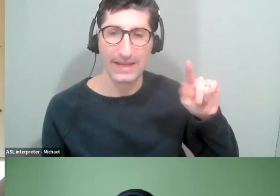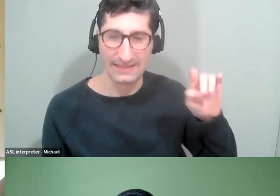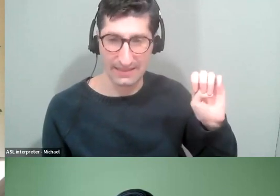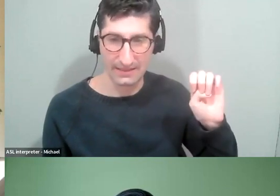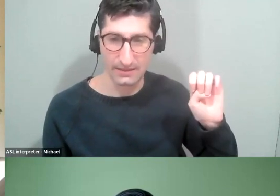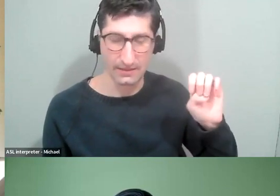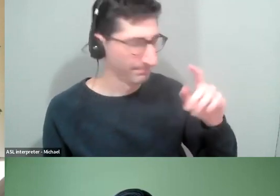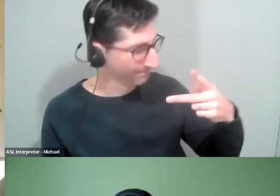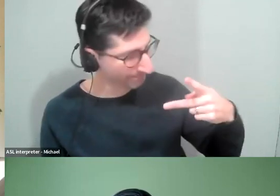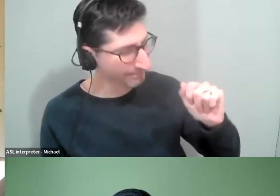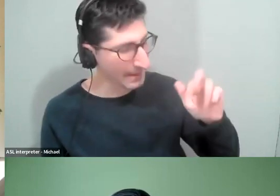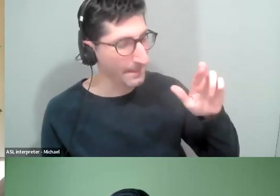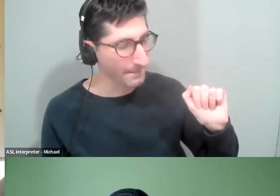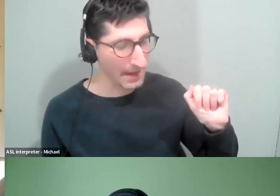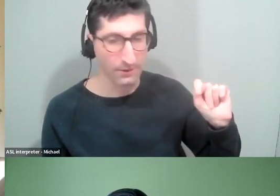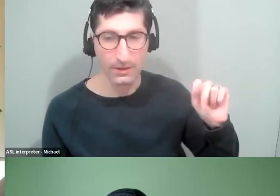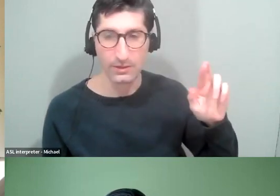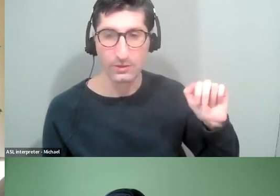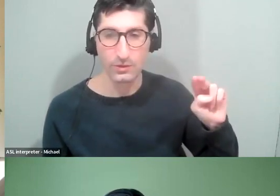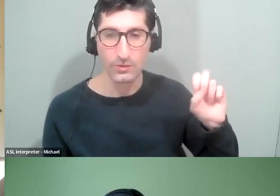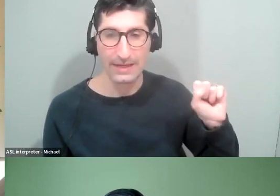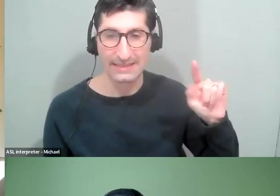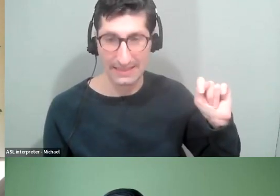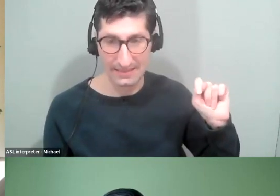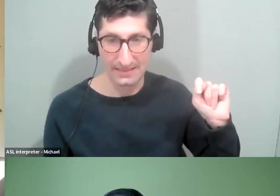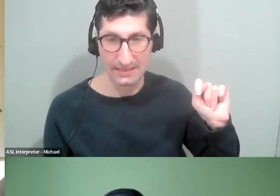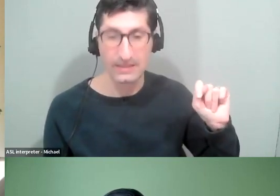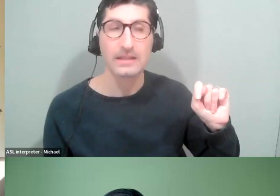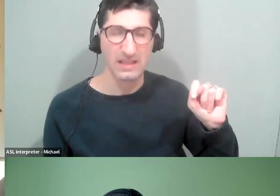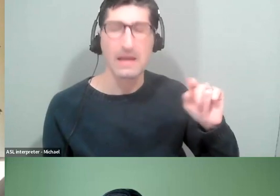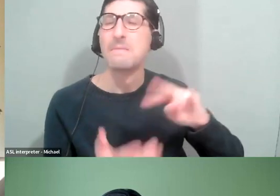authorities that aren't served by the T, which is most of Massachusetts.